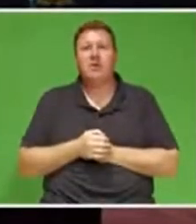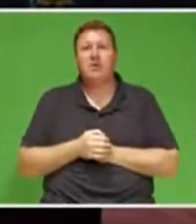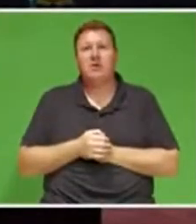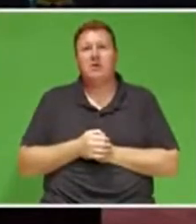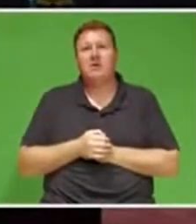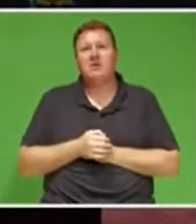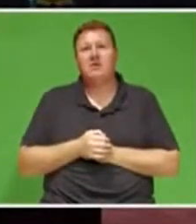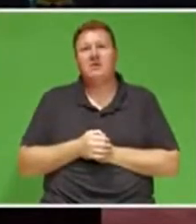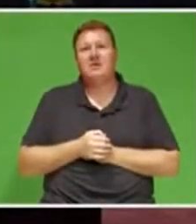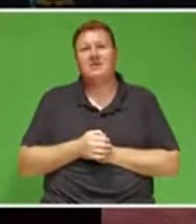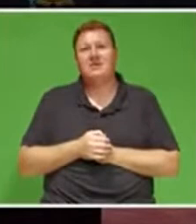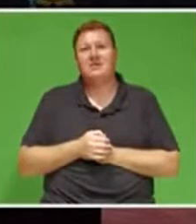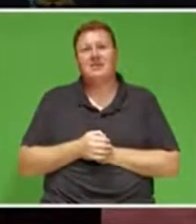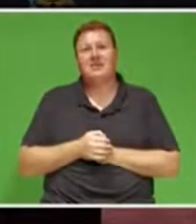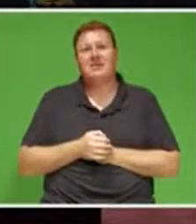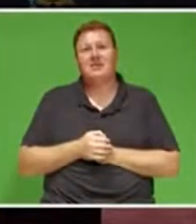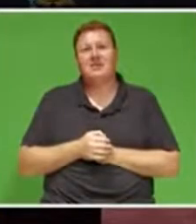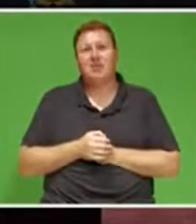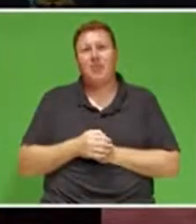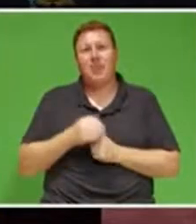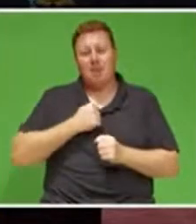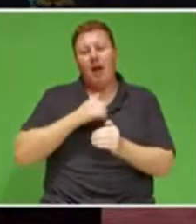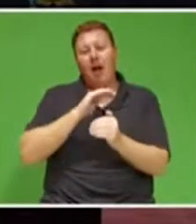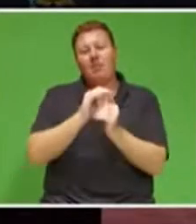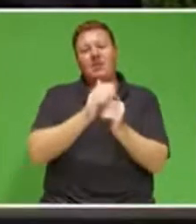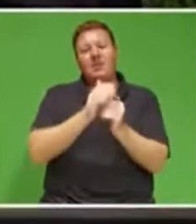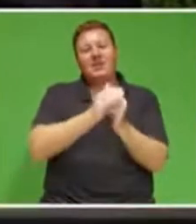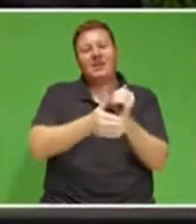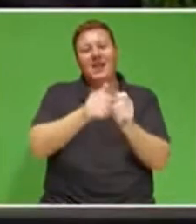I'd like to thank my protectors as well.